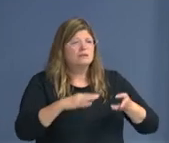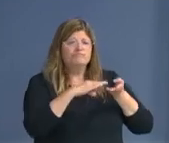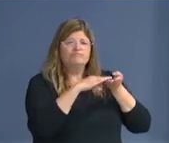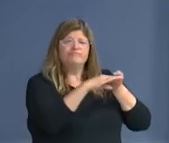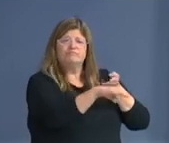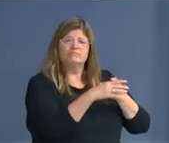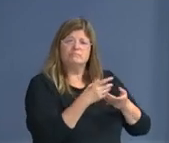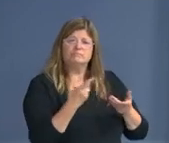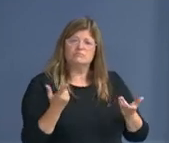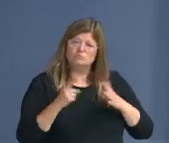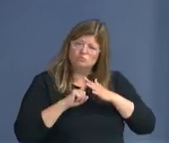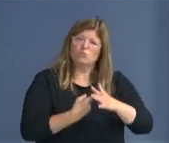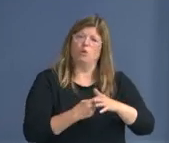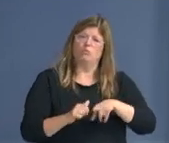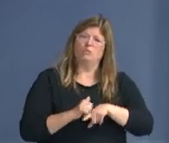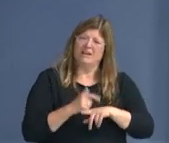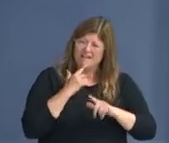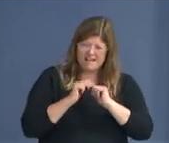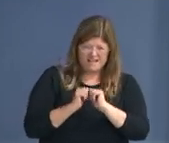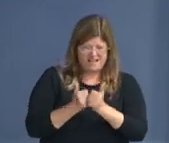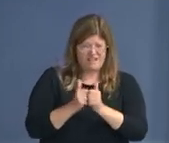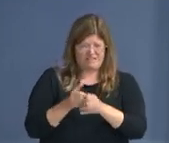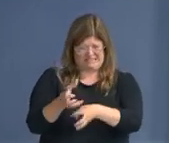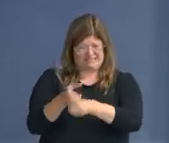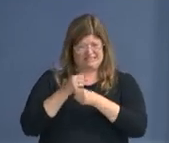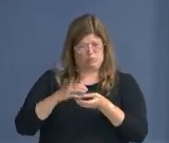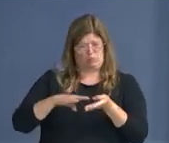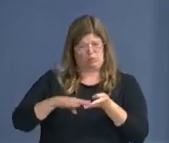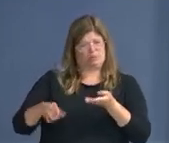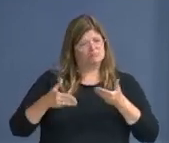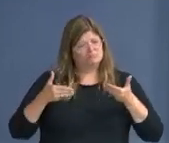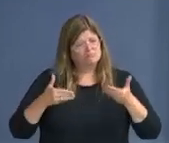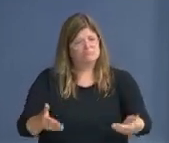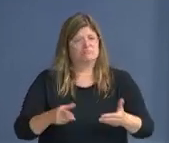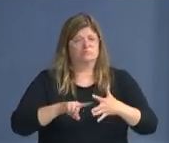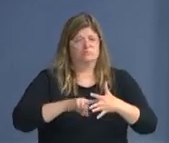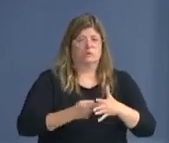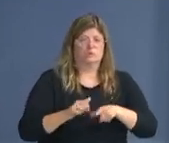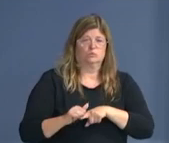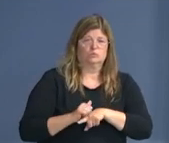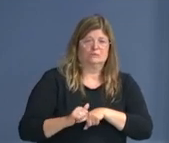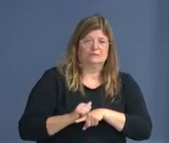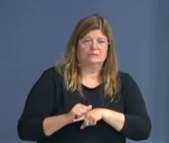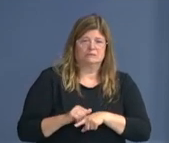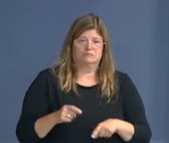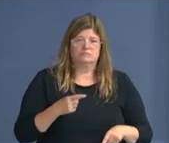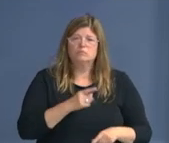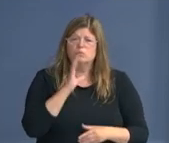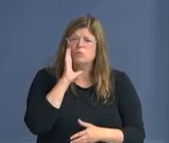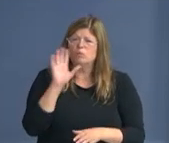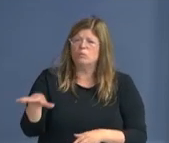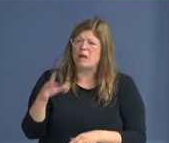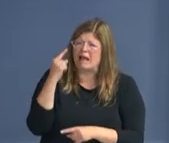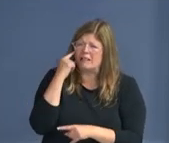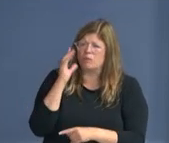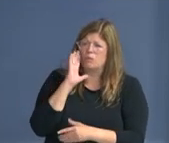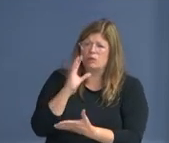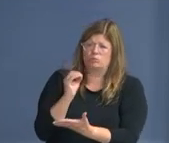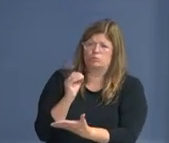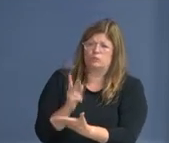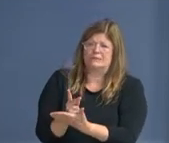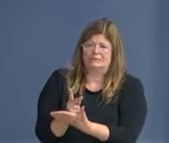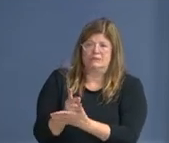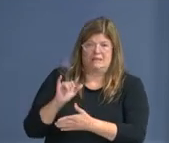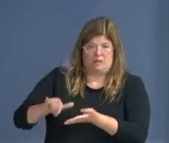Um, I think that we will be approving, uh, their waiver today and, uh, there were just a